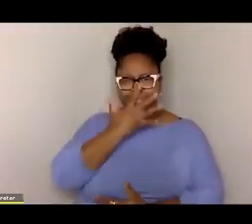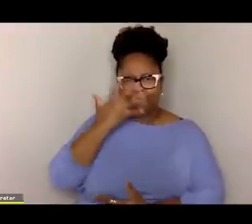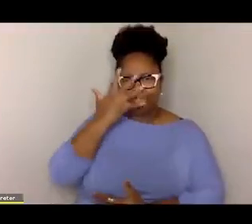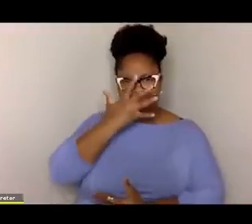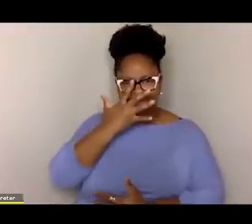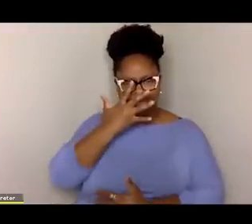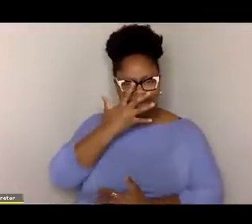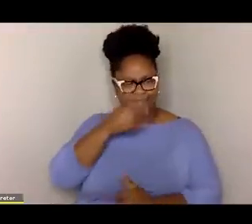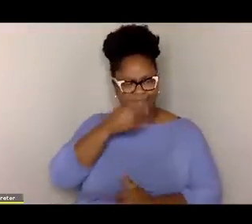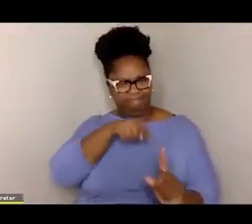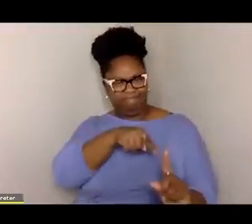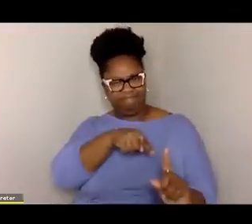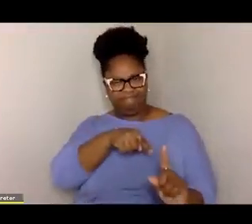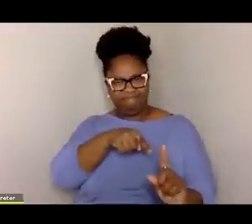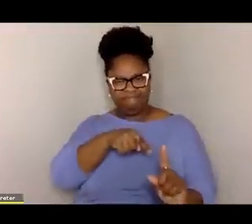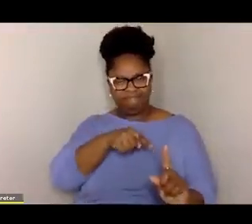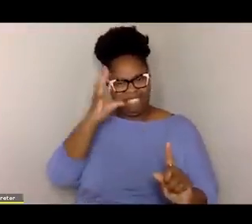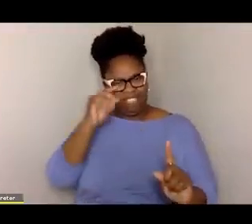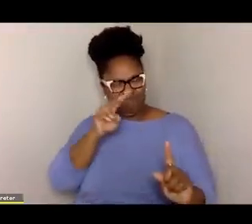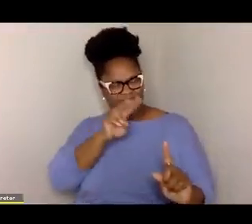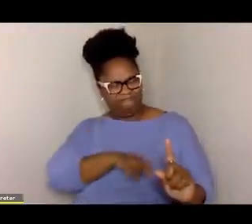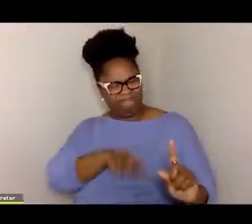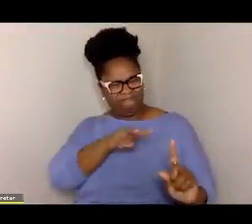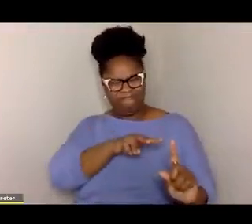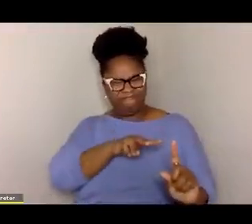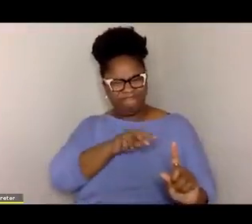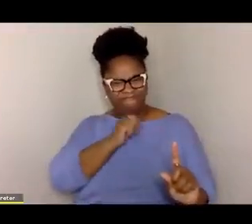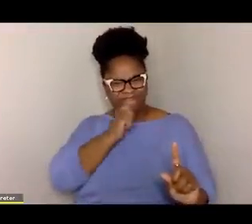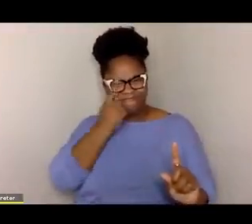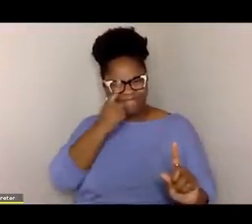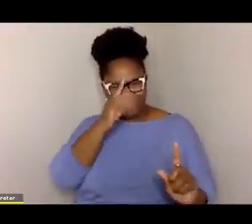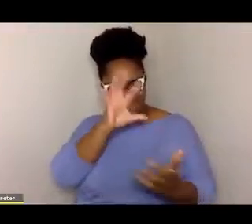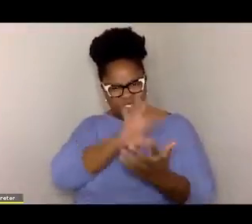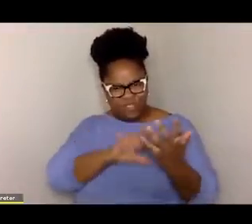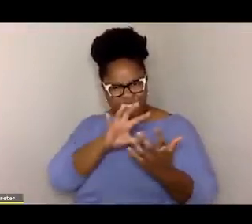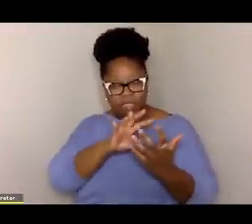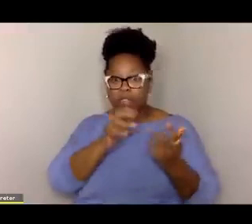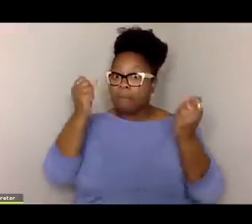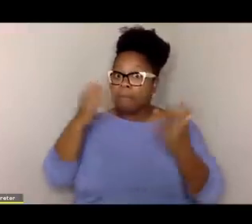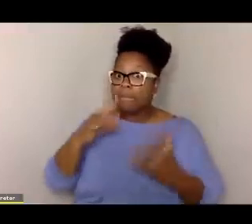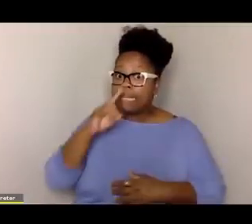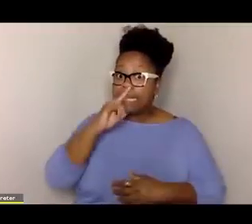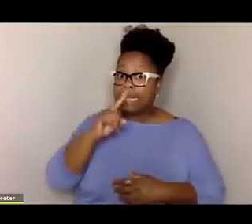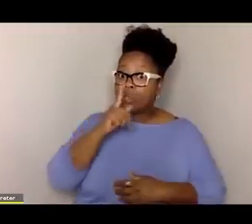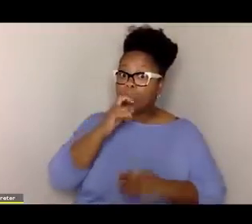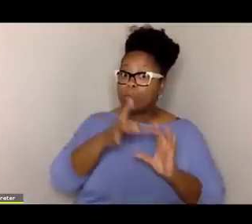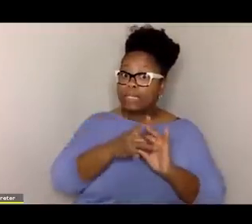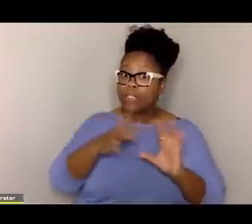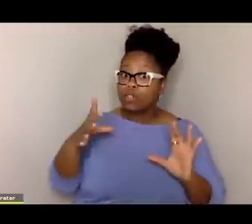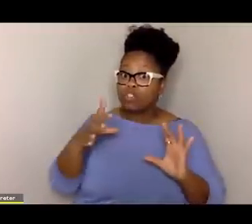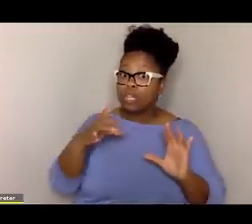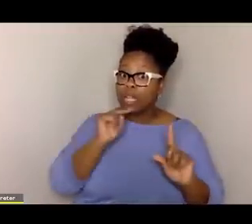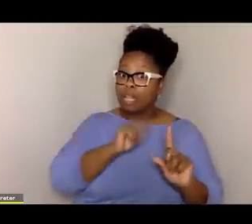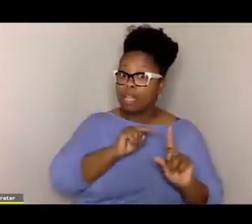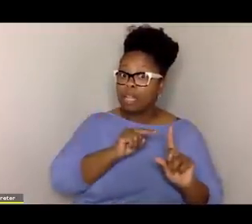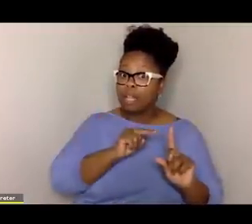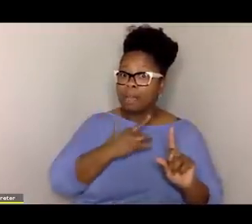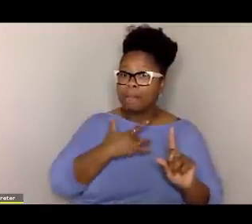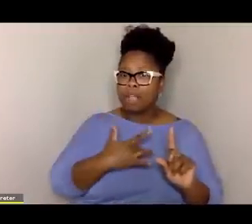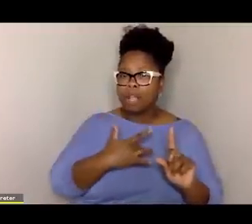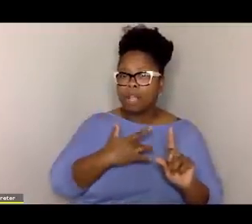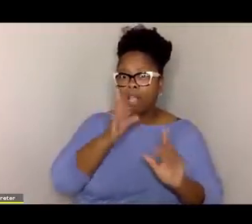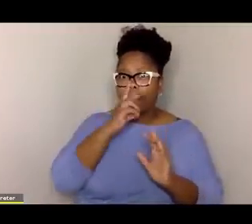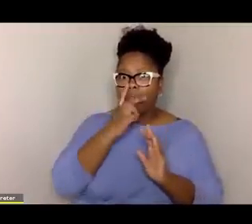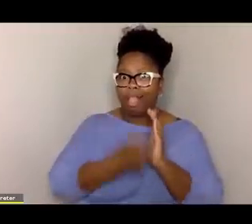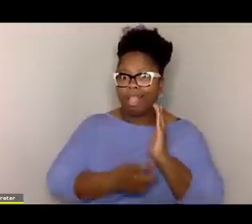presentation for educators. Because one of the things that happens is a lot of kids that disassociate come to love